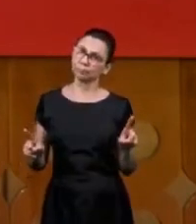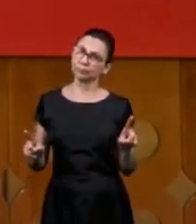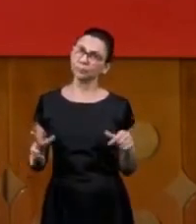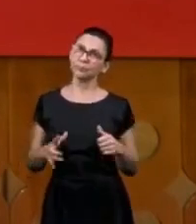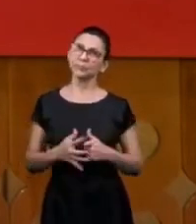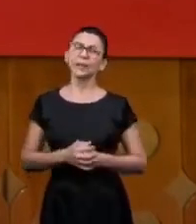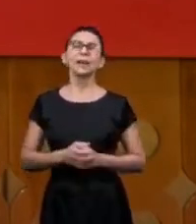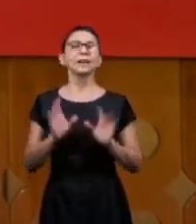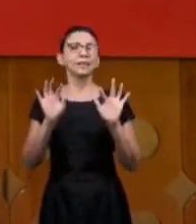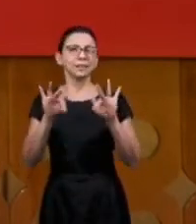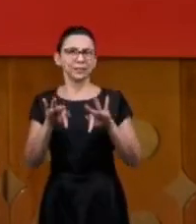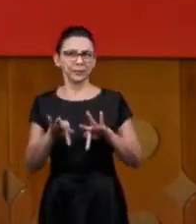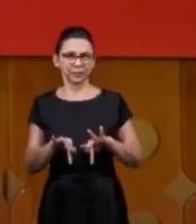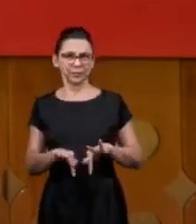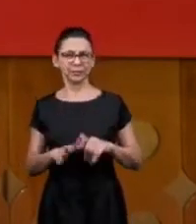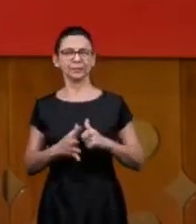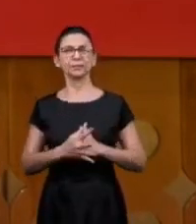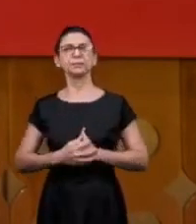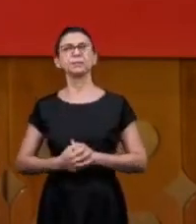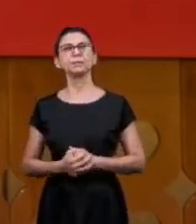I'm going to conclude here